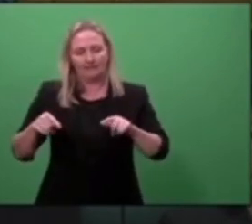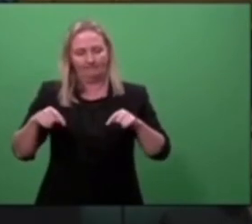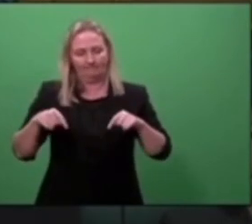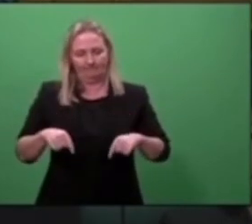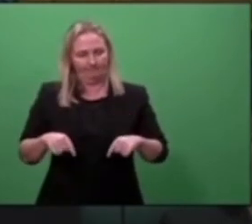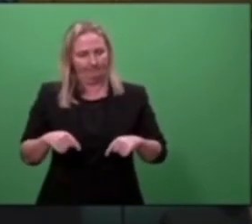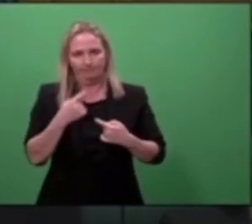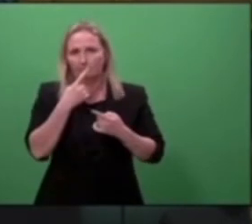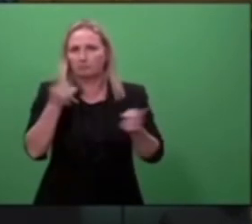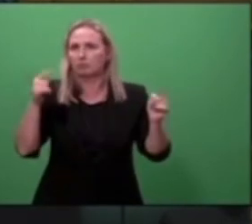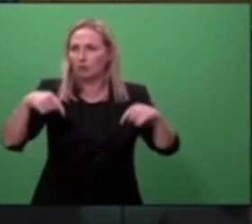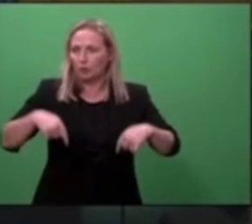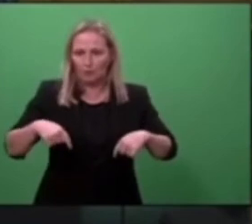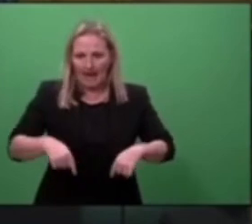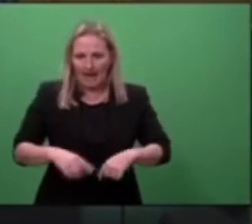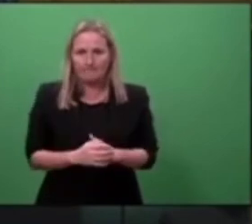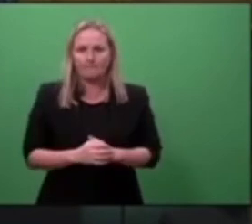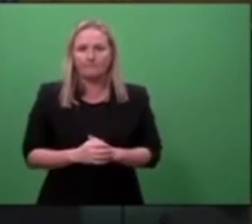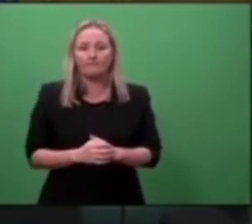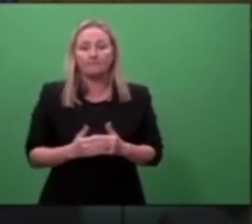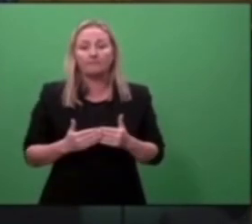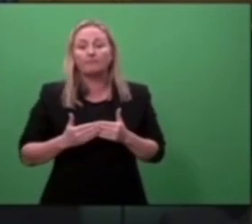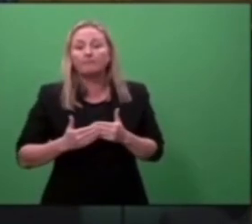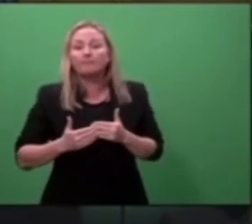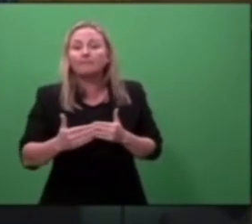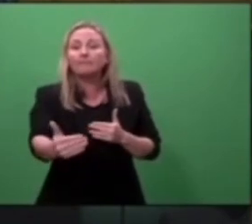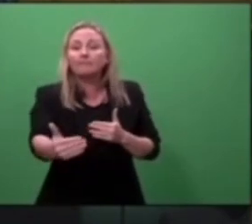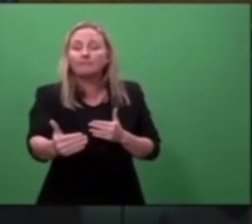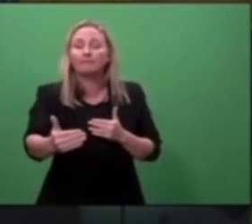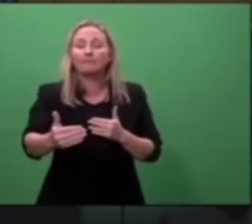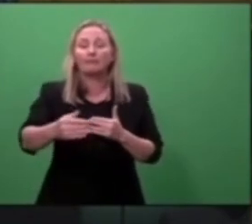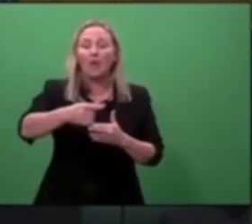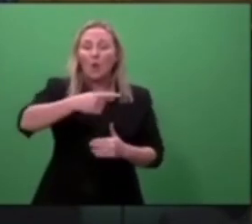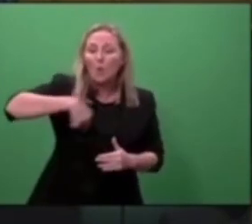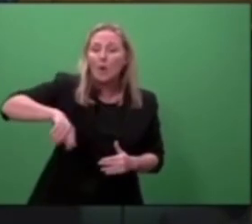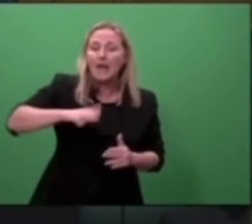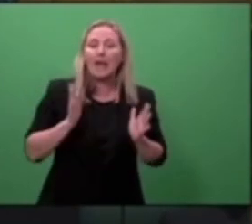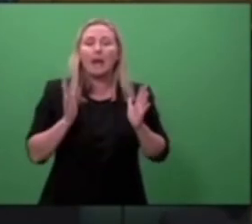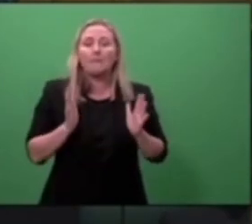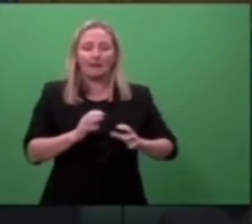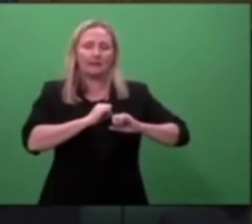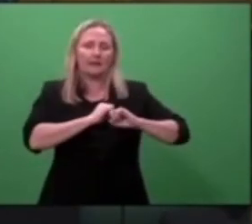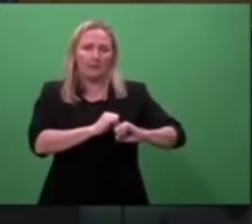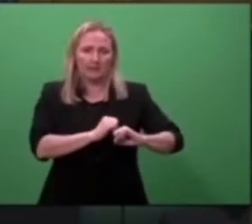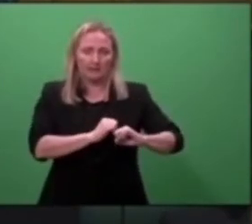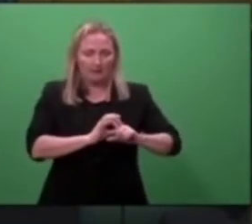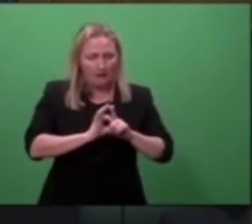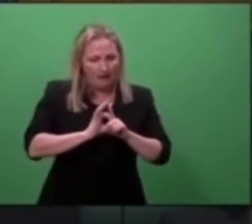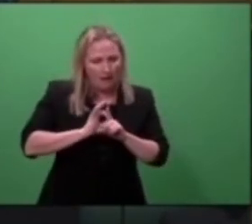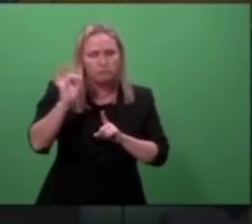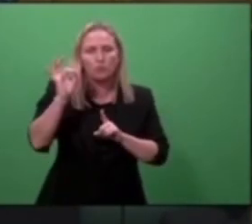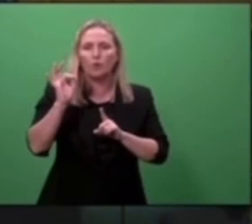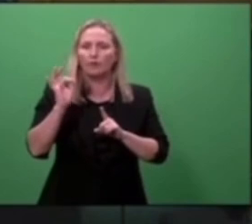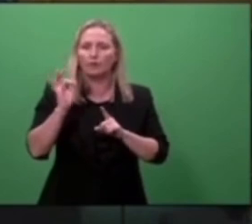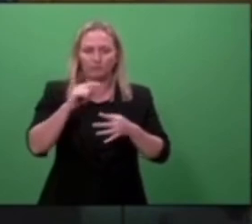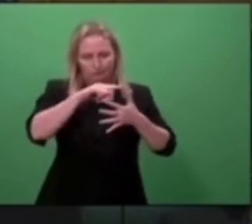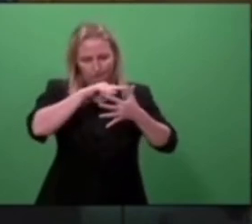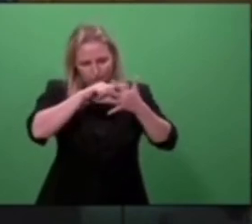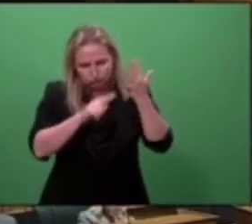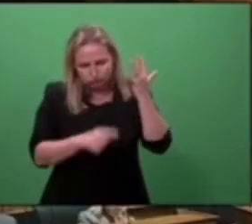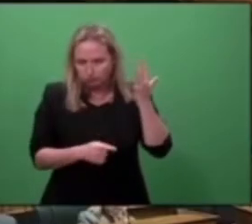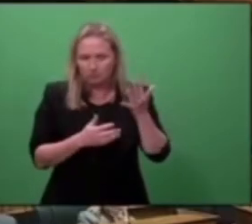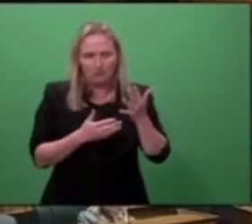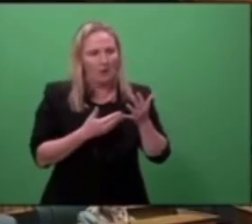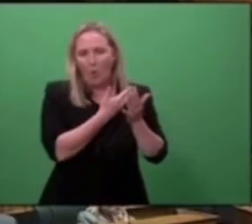The days to come are the days that we must commit to doing better in every way available to us.